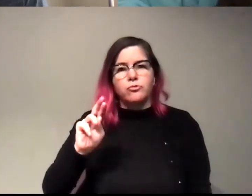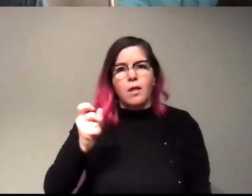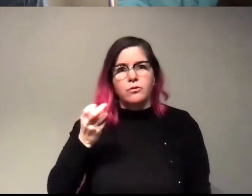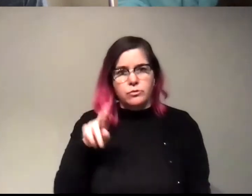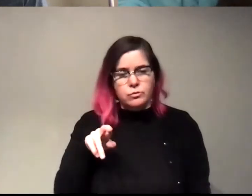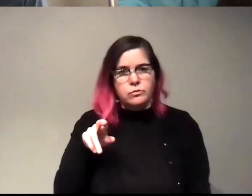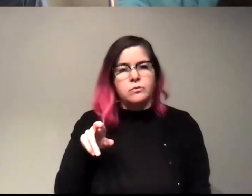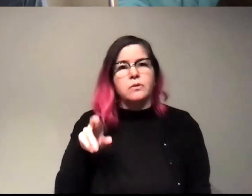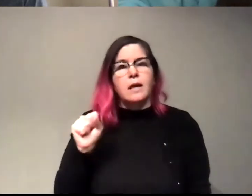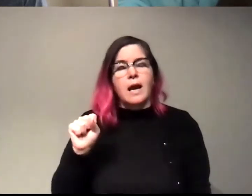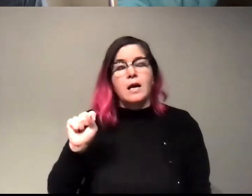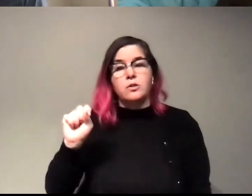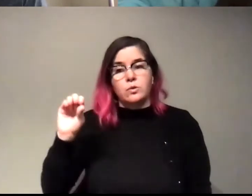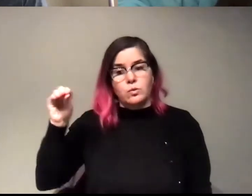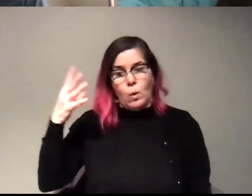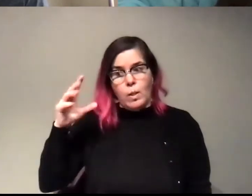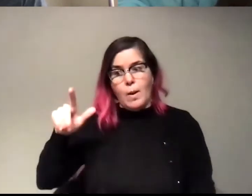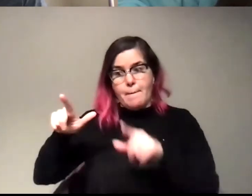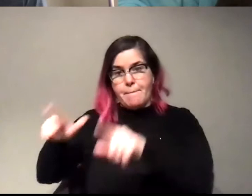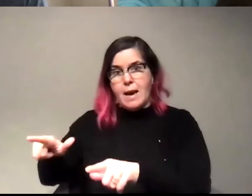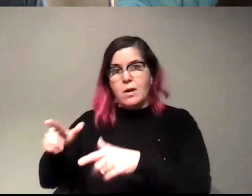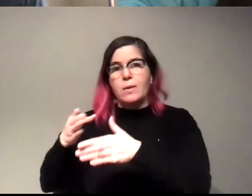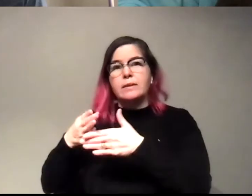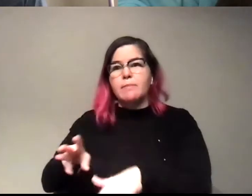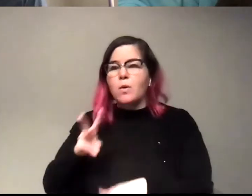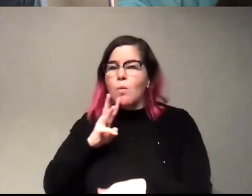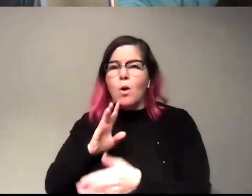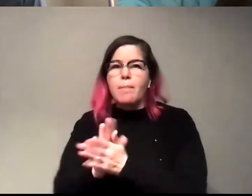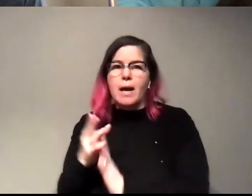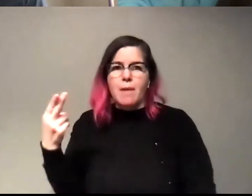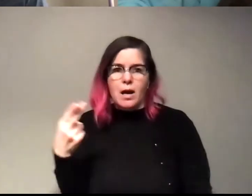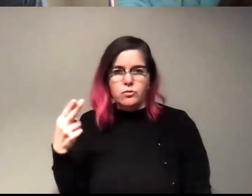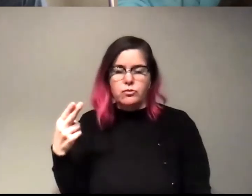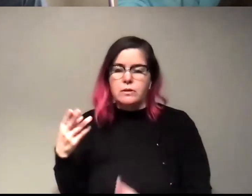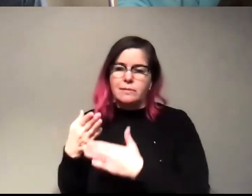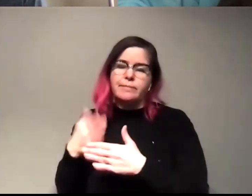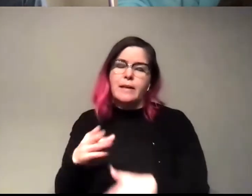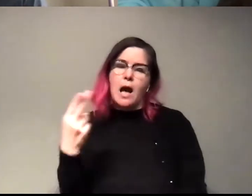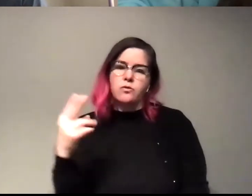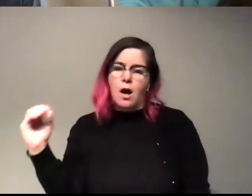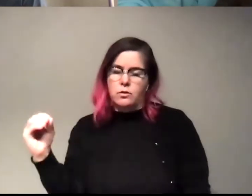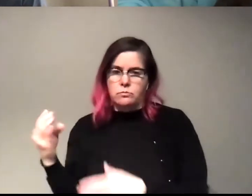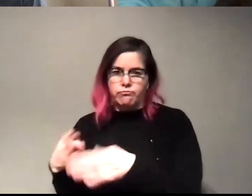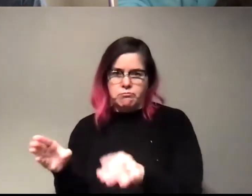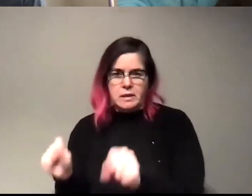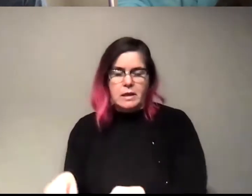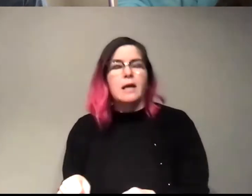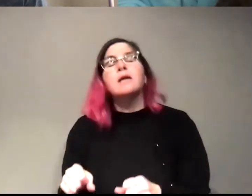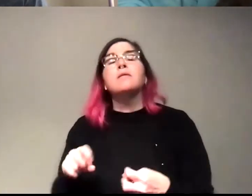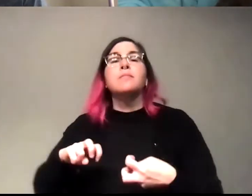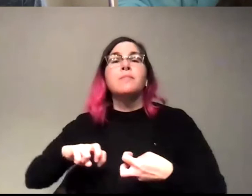so where you can take a solar panel and then, you know, split water and make hydrogen and oxygen. But, you part of the issue is that,